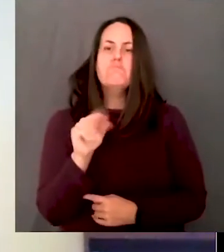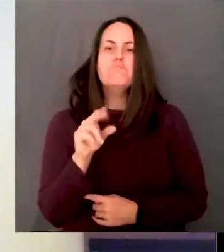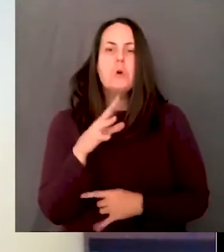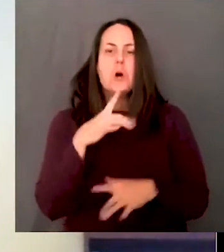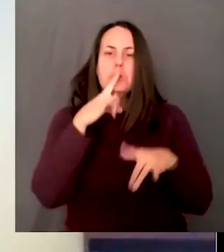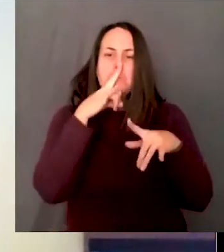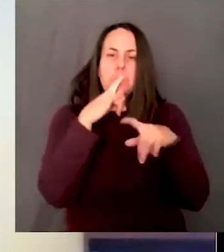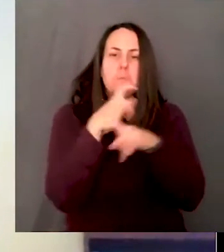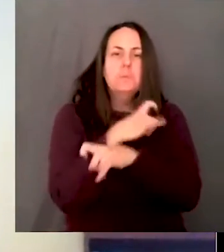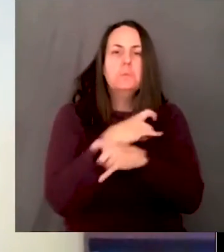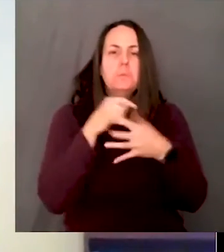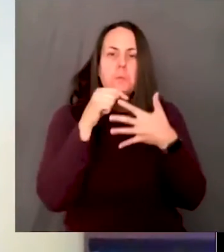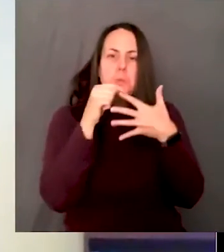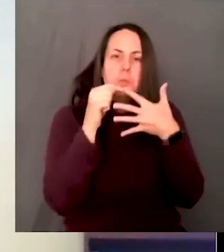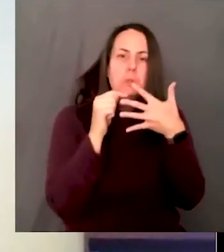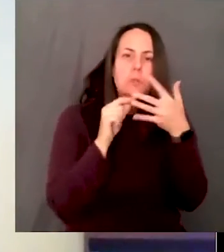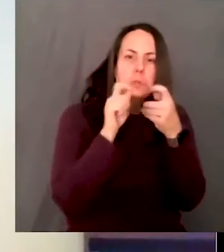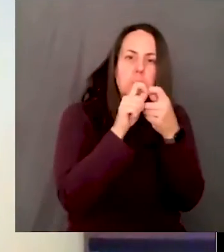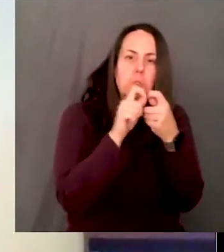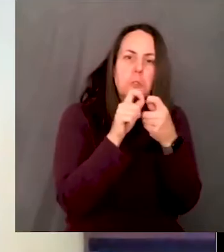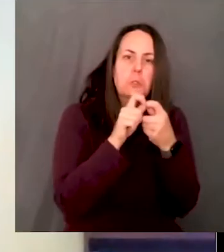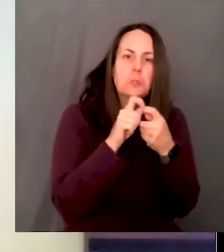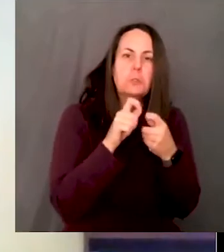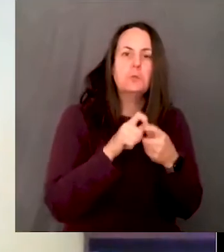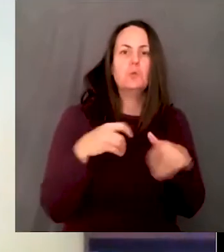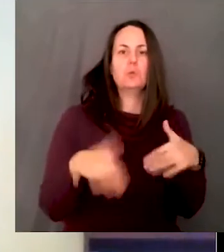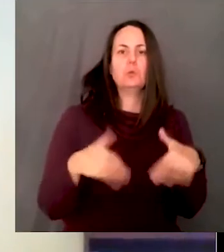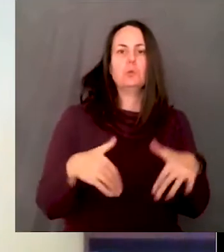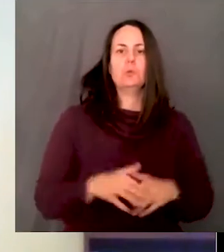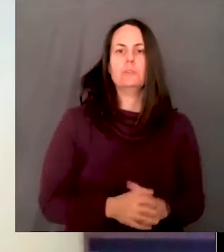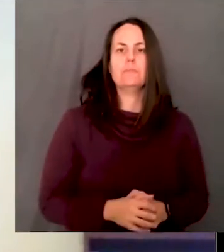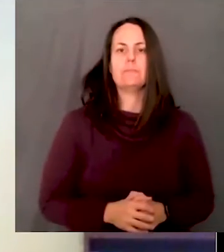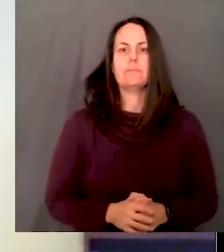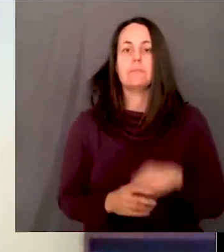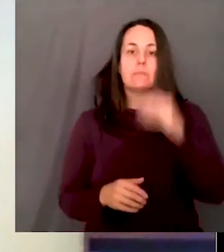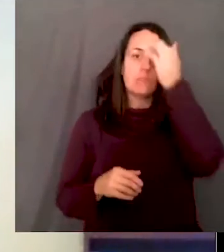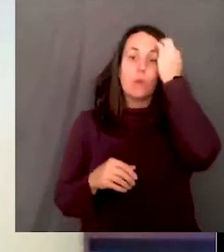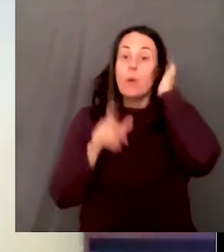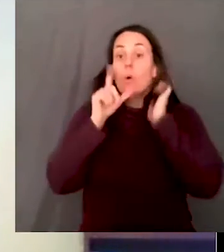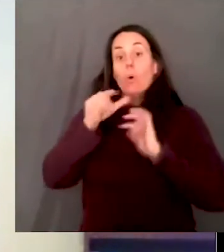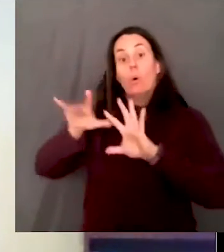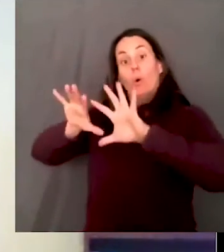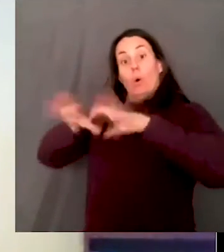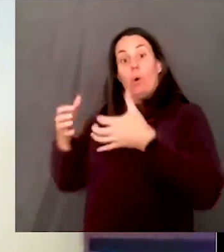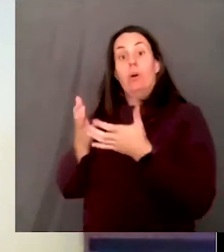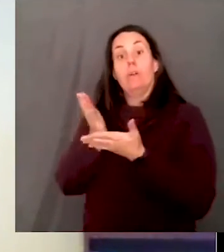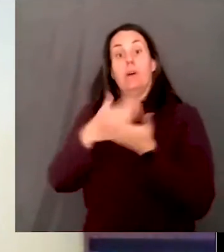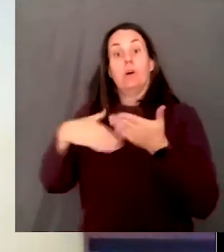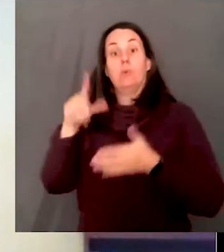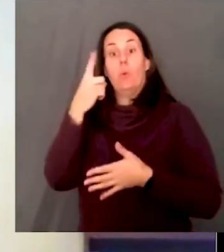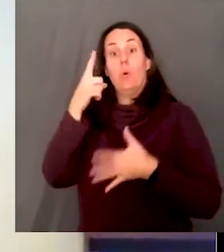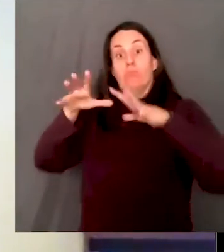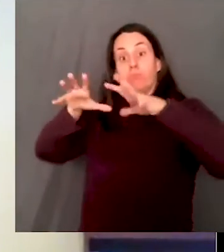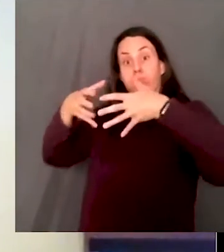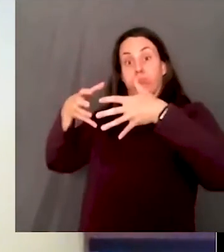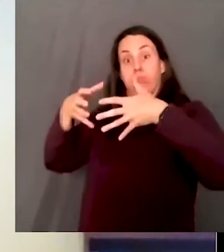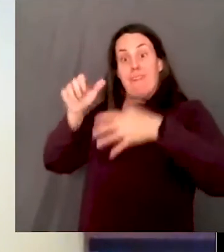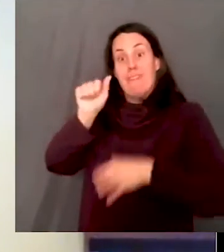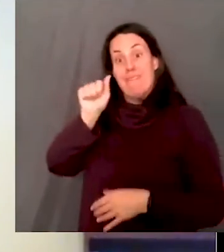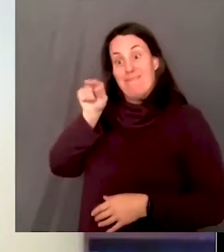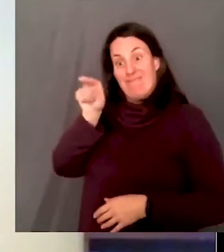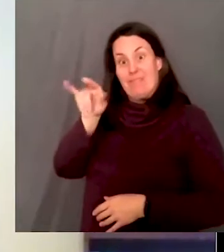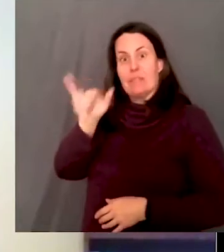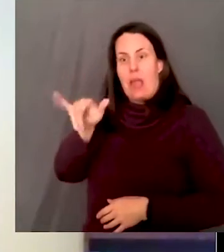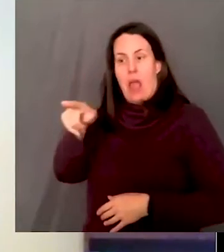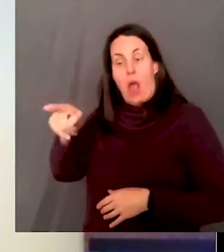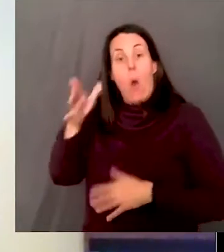1a and beyond. While we undertake this work, the virus will still be here and we will still be in danger of